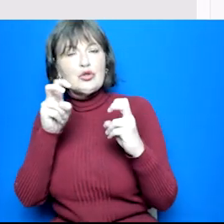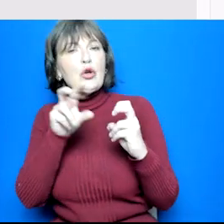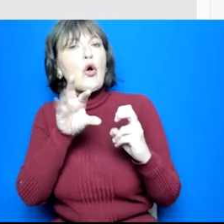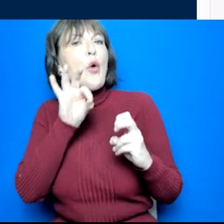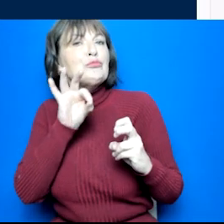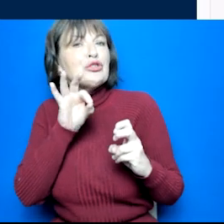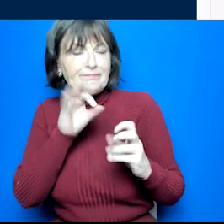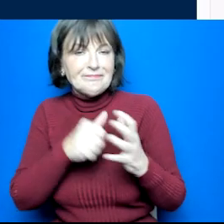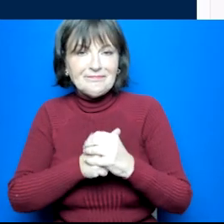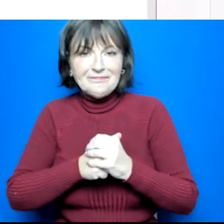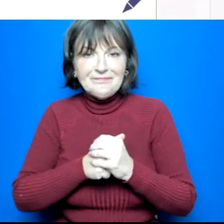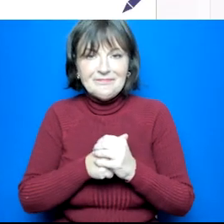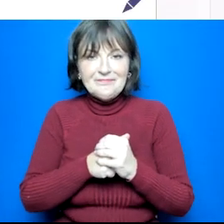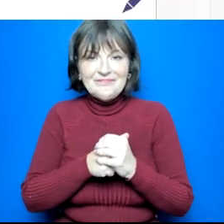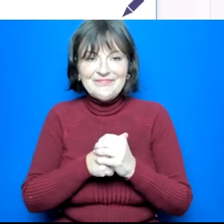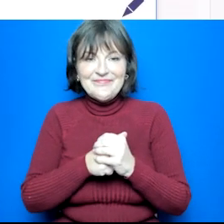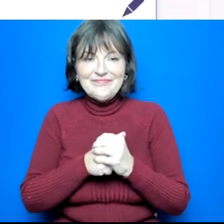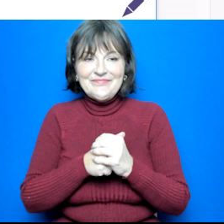itself.